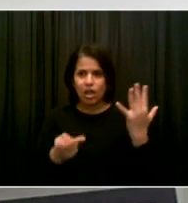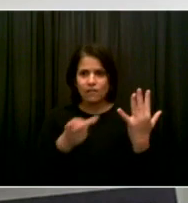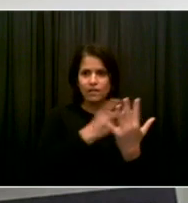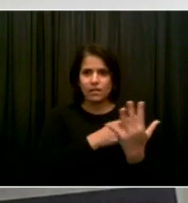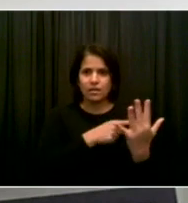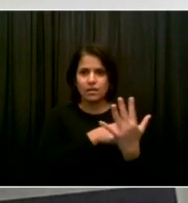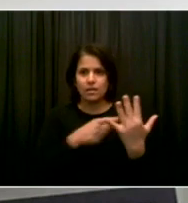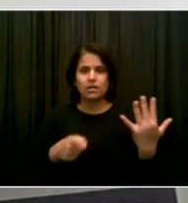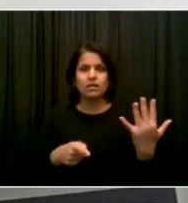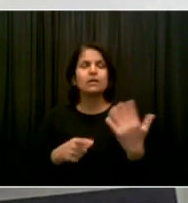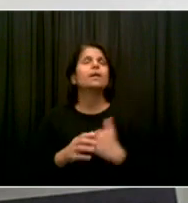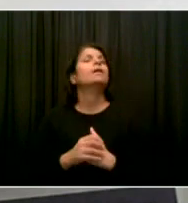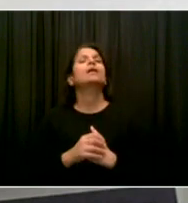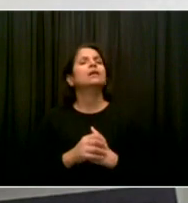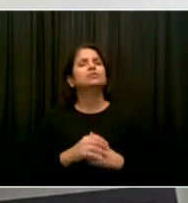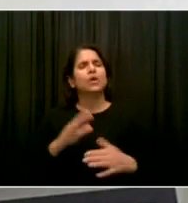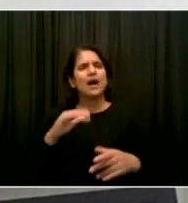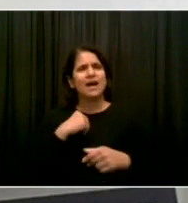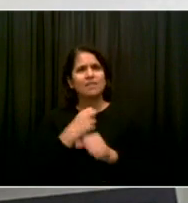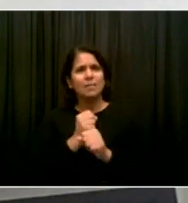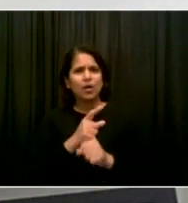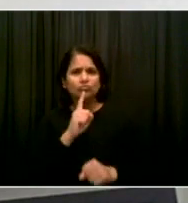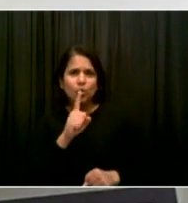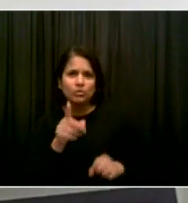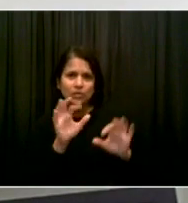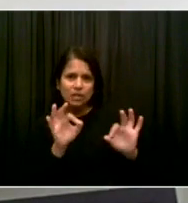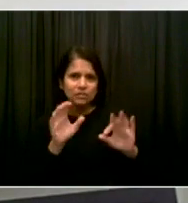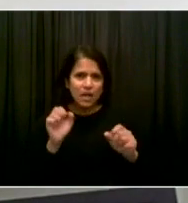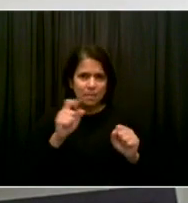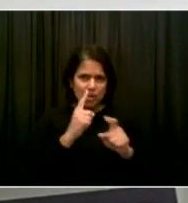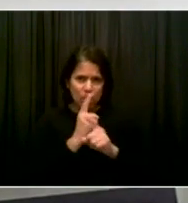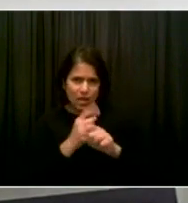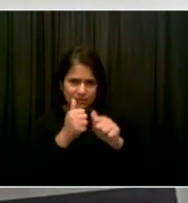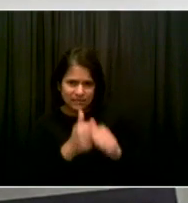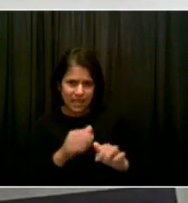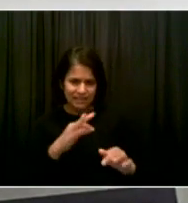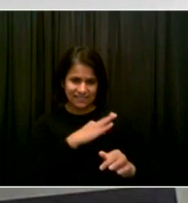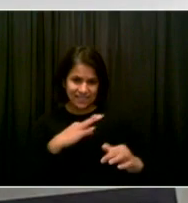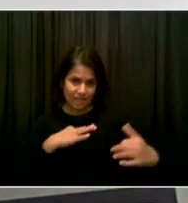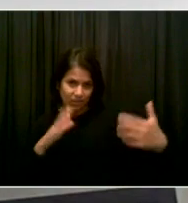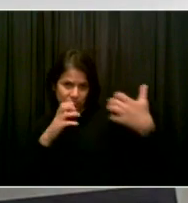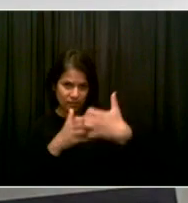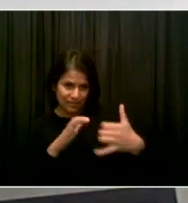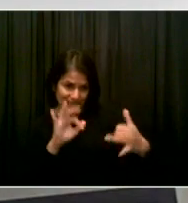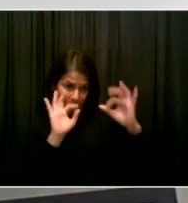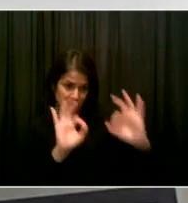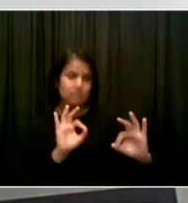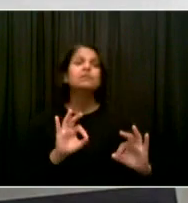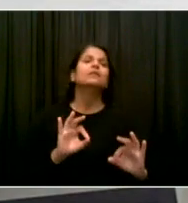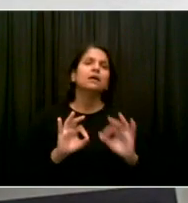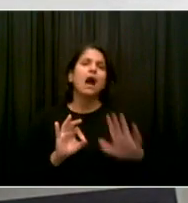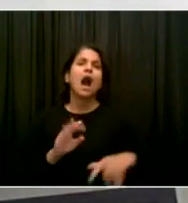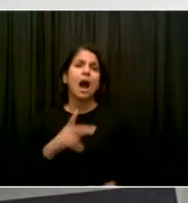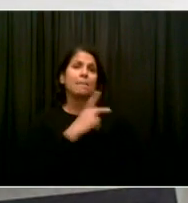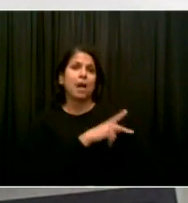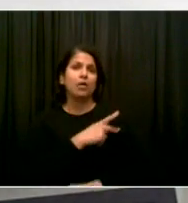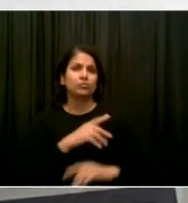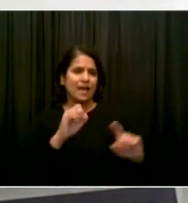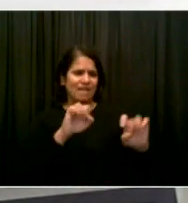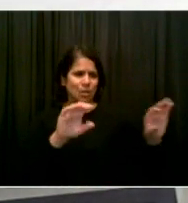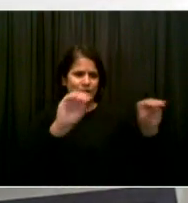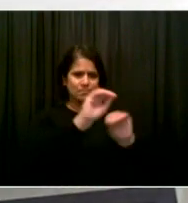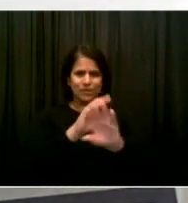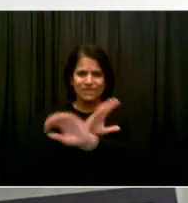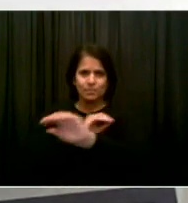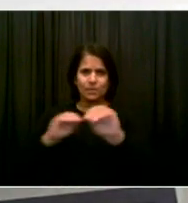deploy the correct staff, that we are moving, we will move patients around as necessary to our